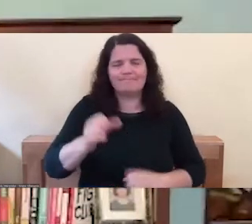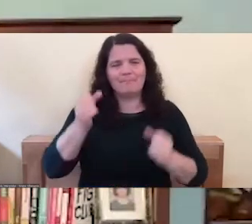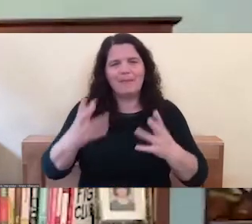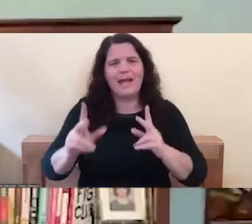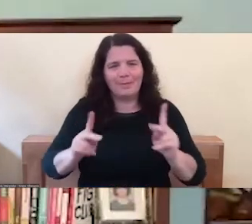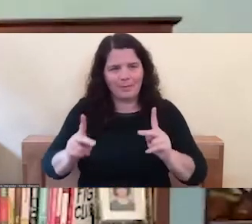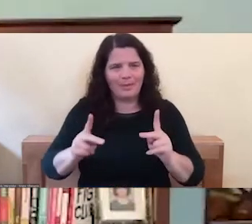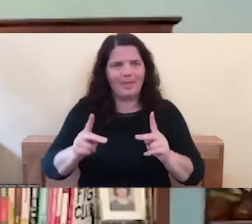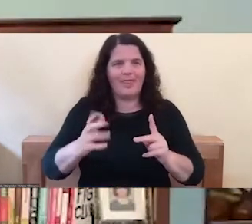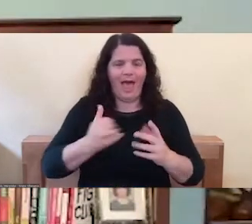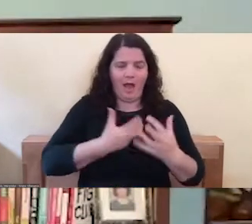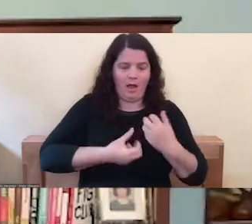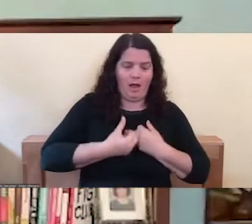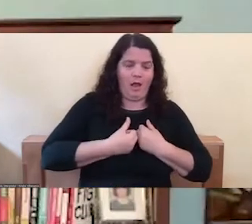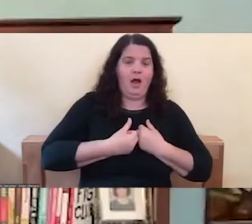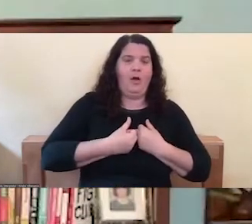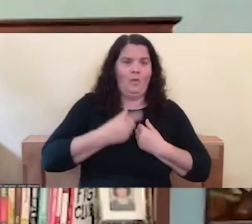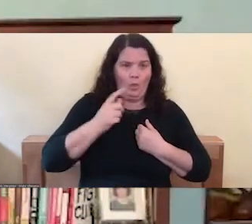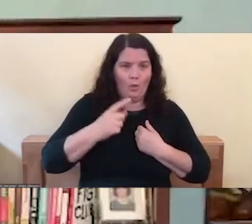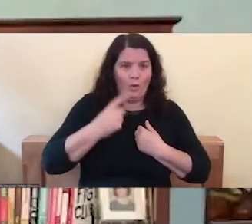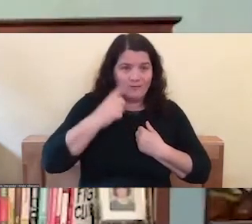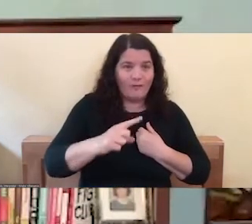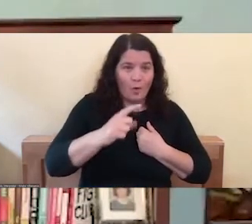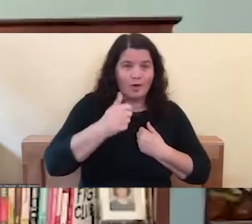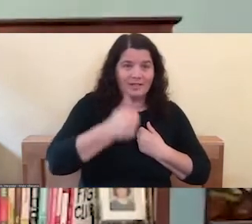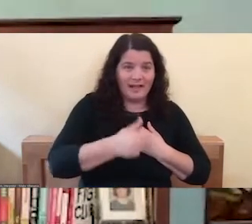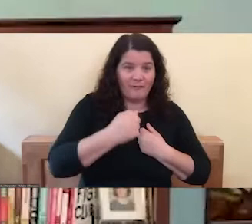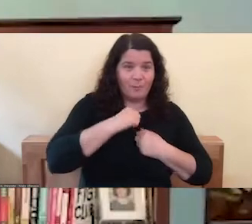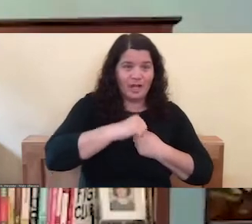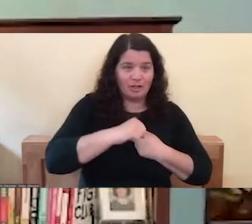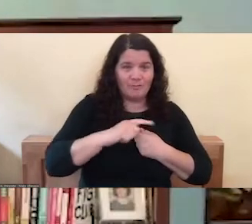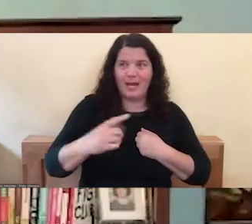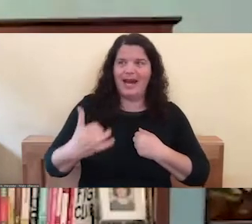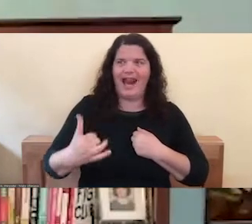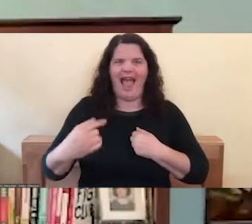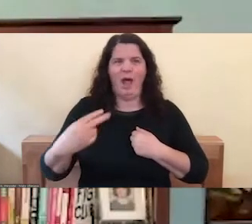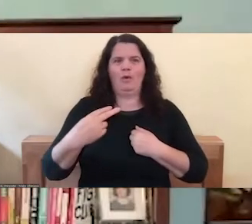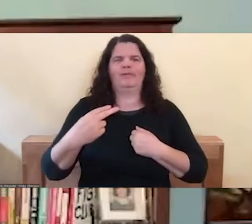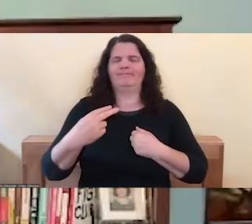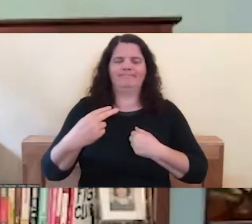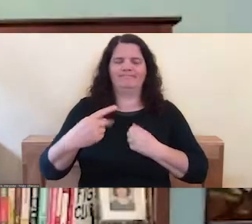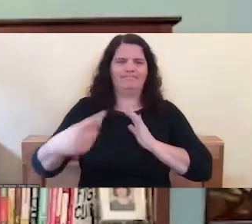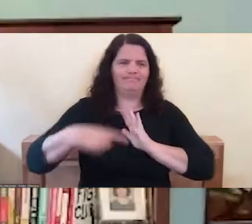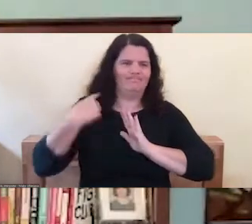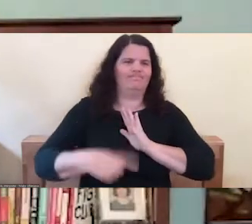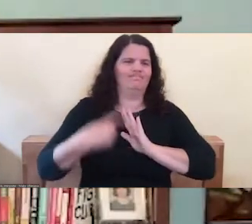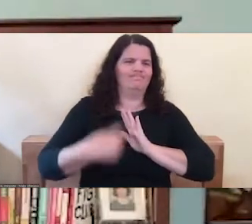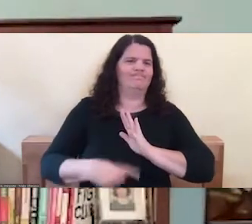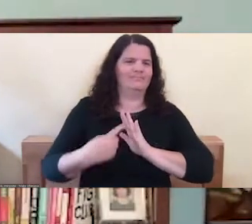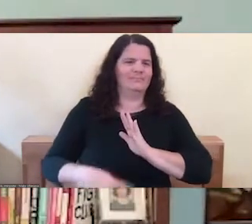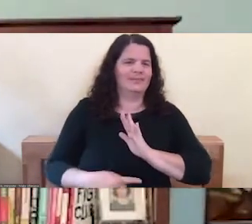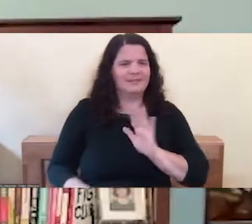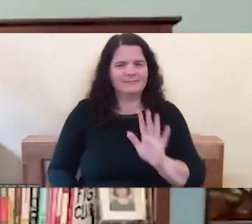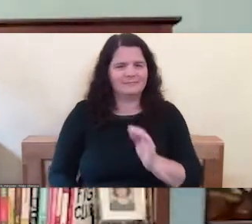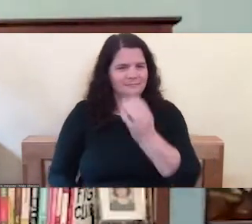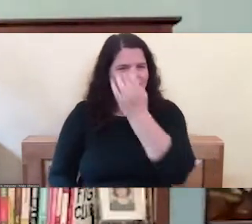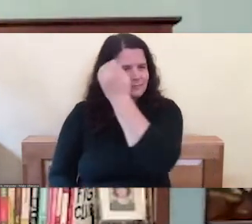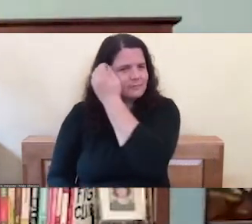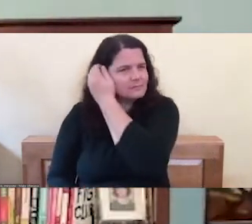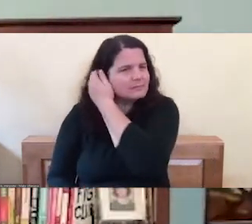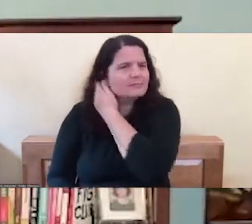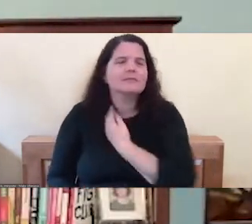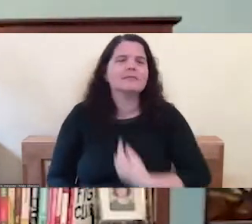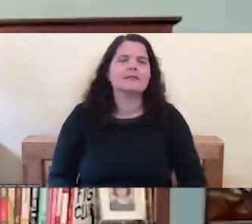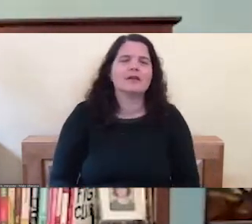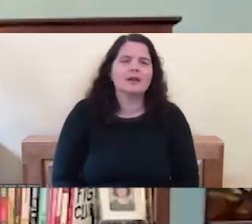shame. And so it's, again, it's, it's always a matter of, you know, Chris and I, Chris Germer and I like to say that self